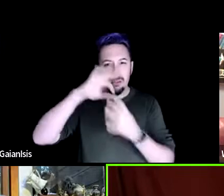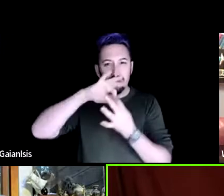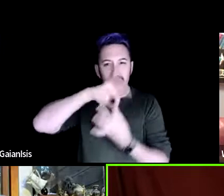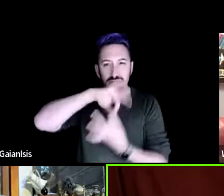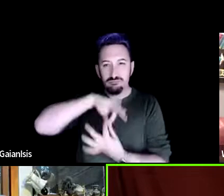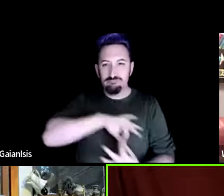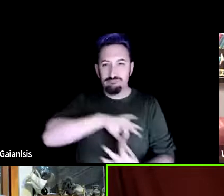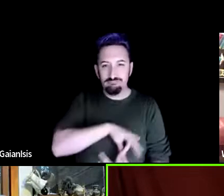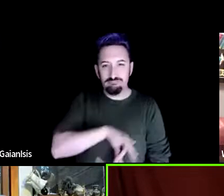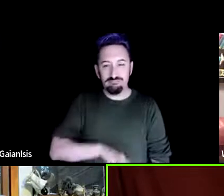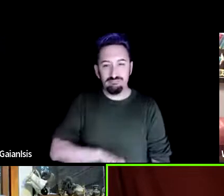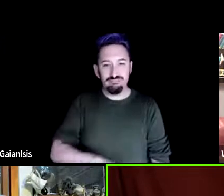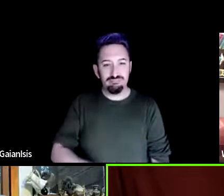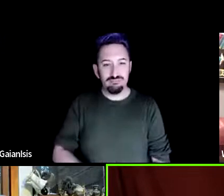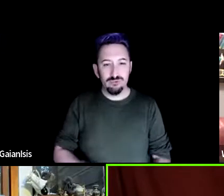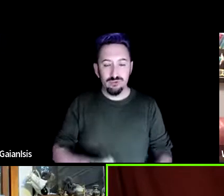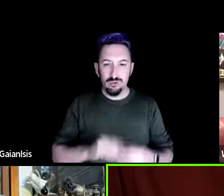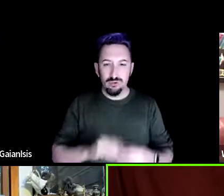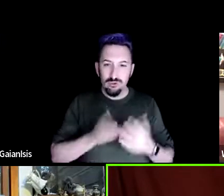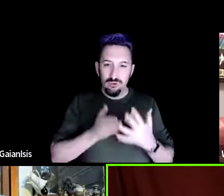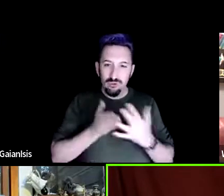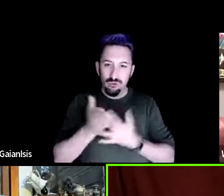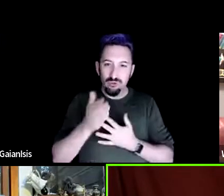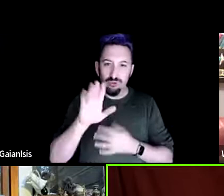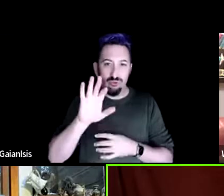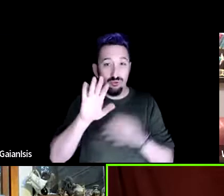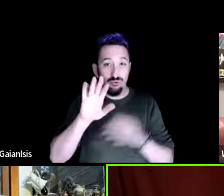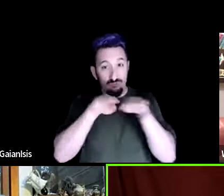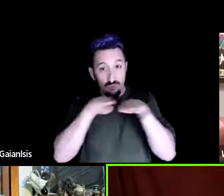down deep into the Earth.